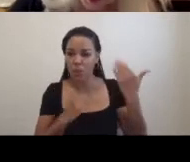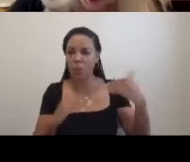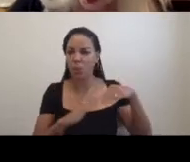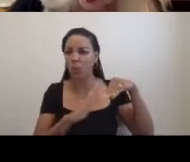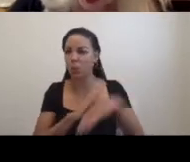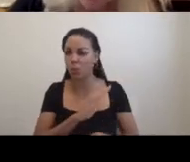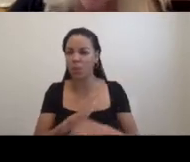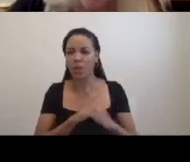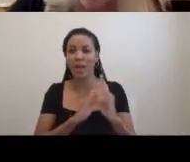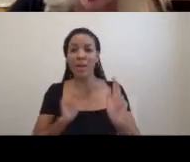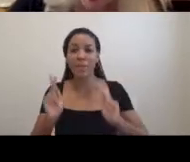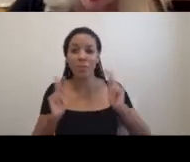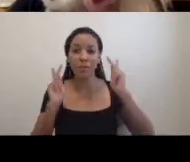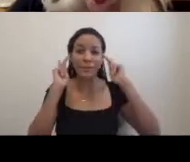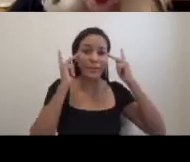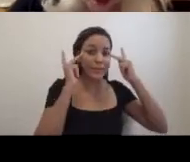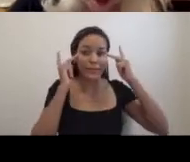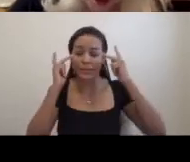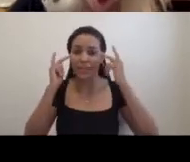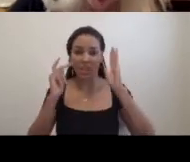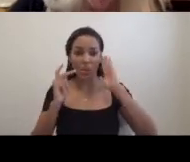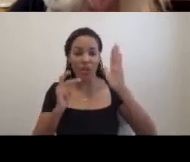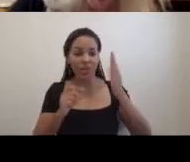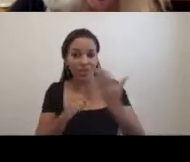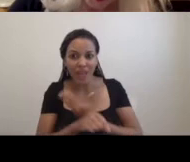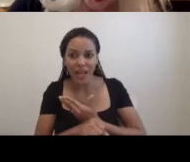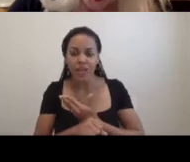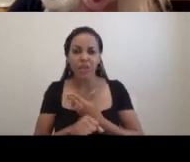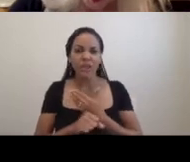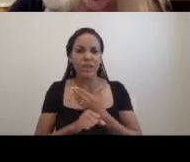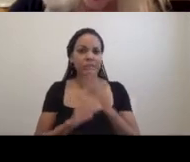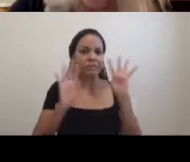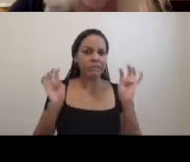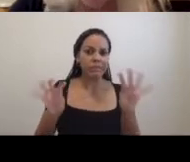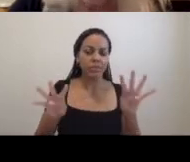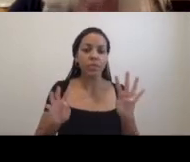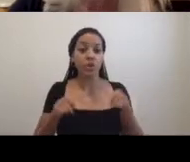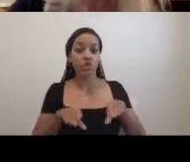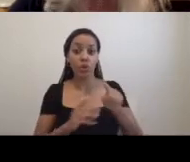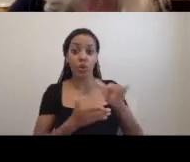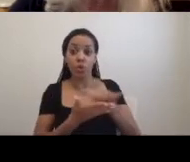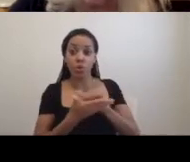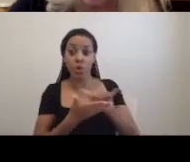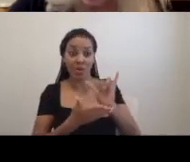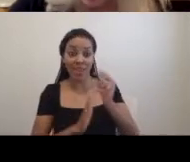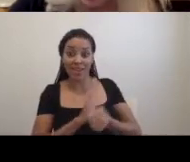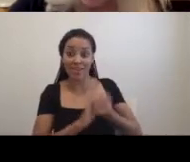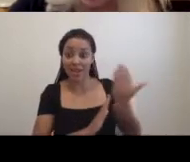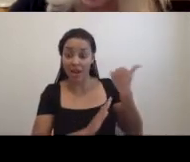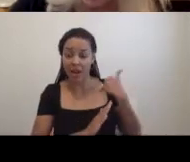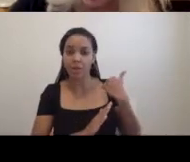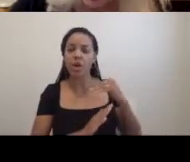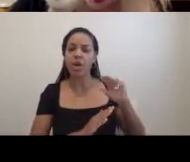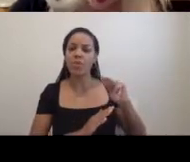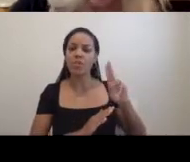People were panicky that they would get laid off. During this time in New York City, the municipal workforce